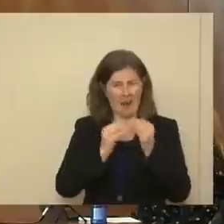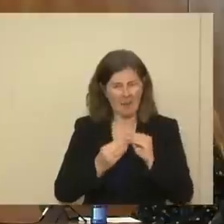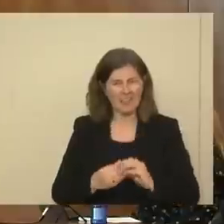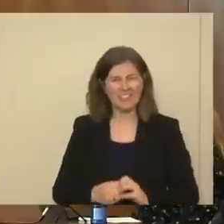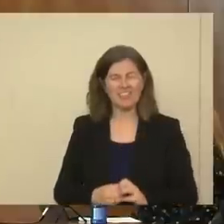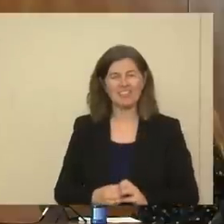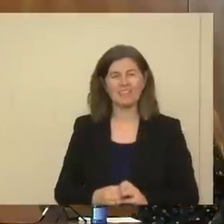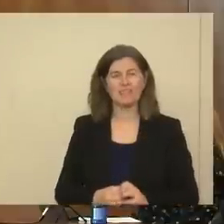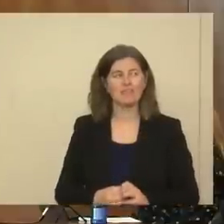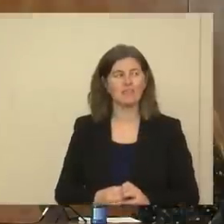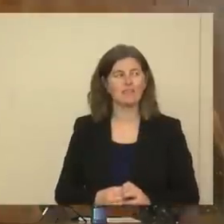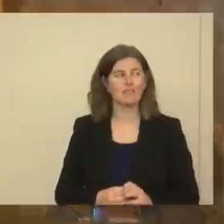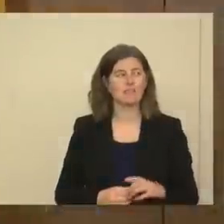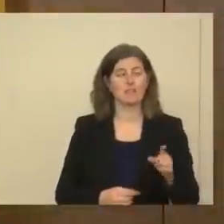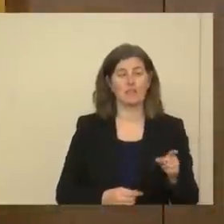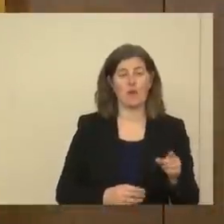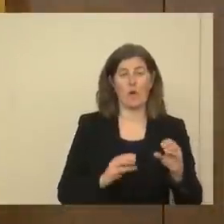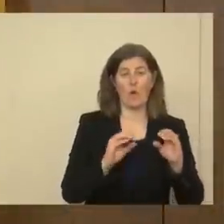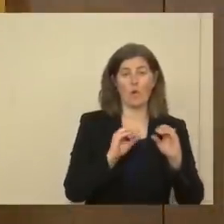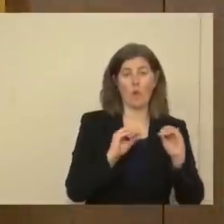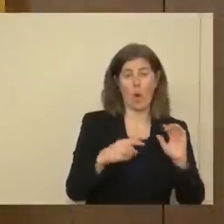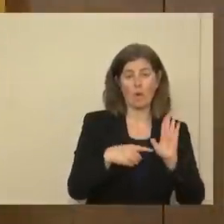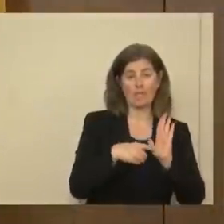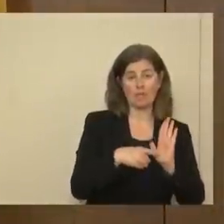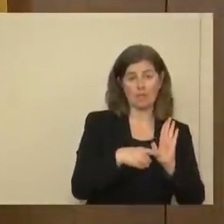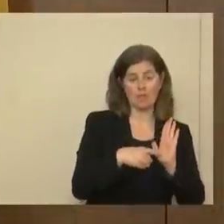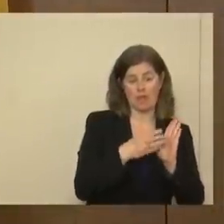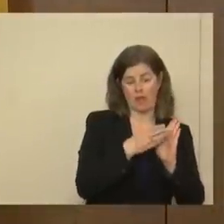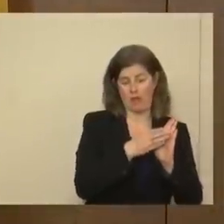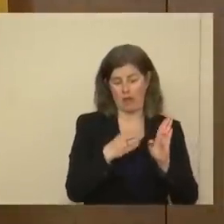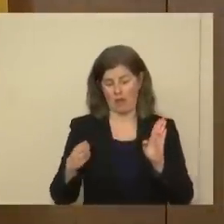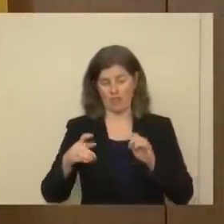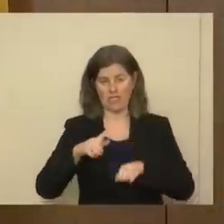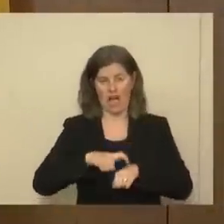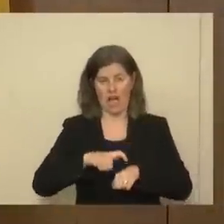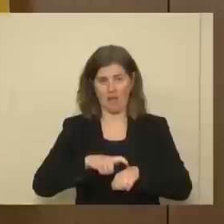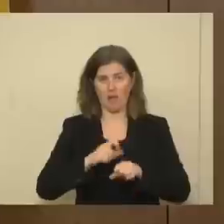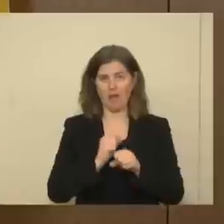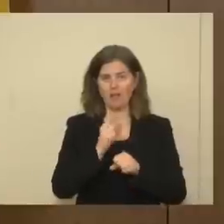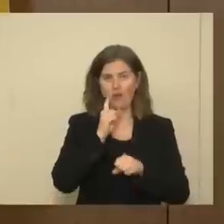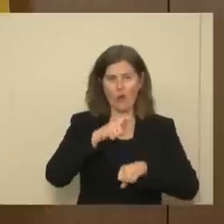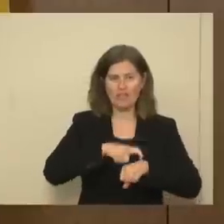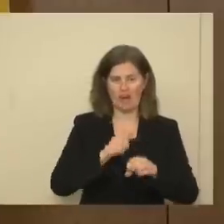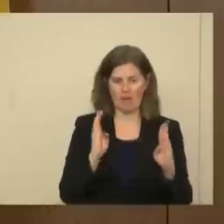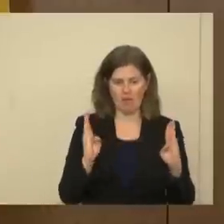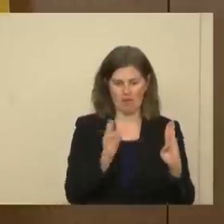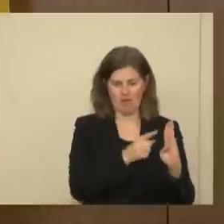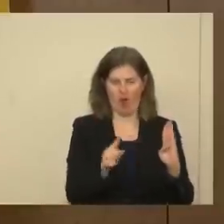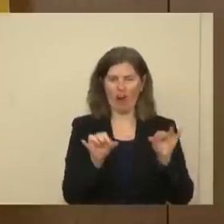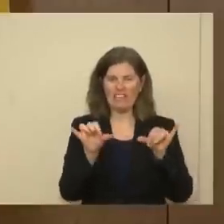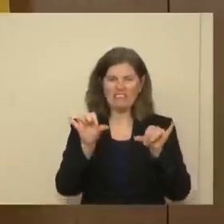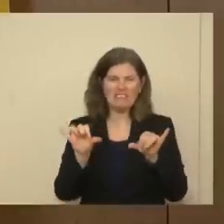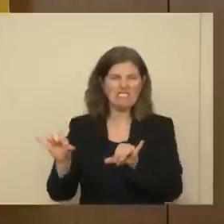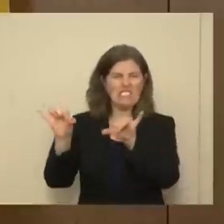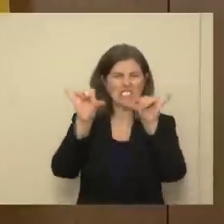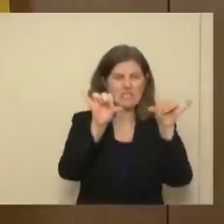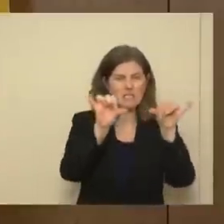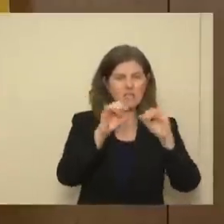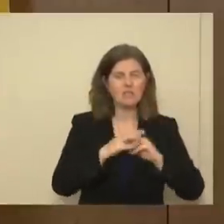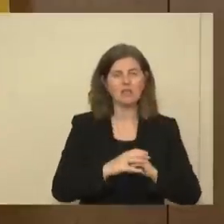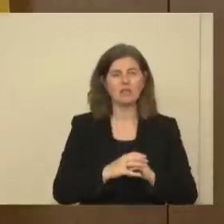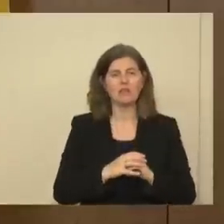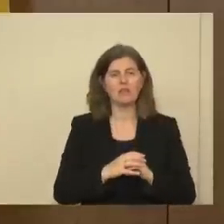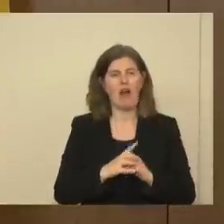symptom-free and then a grace period. And we want to make sure that these time frames are consistent. And I